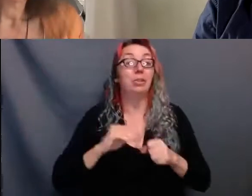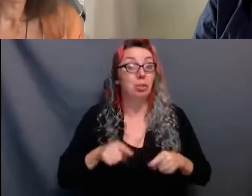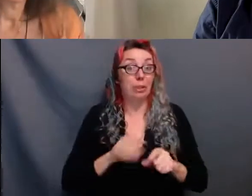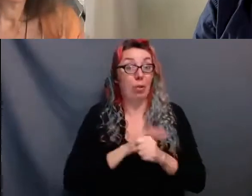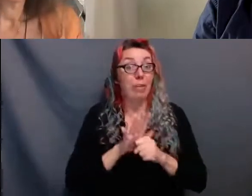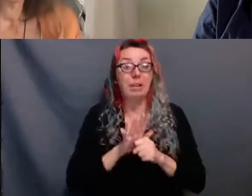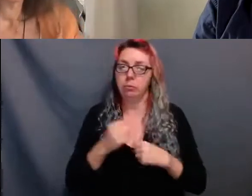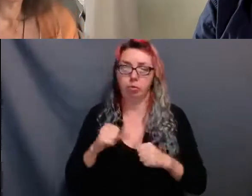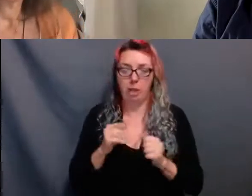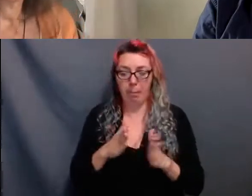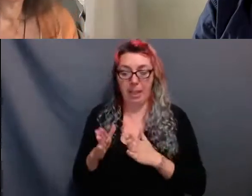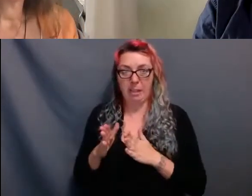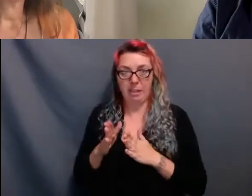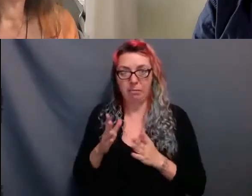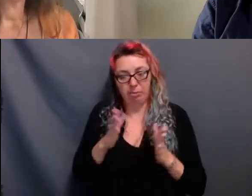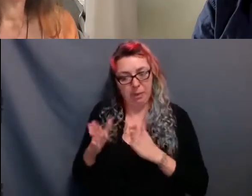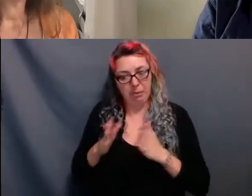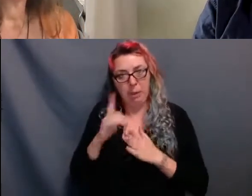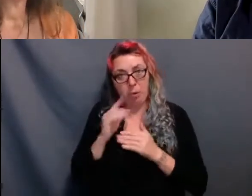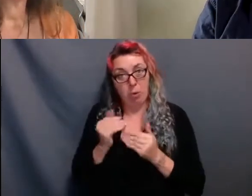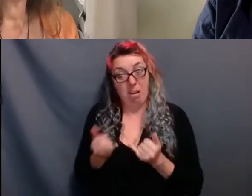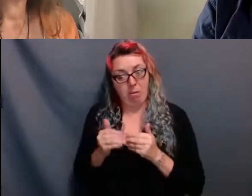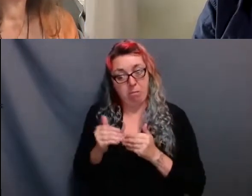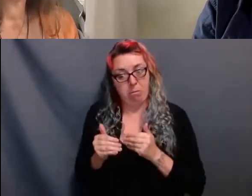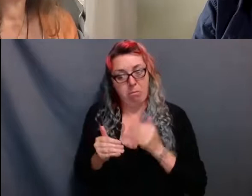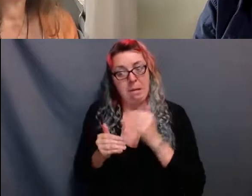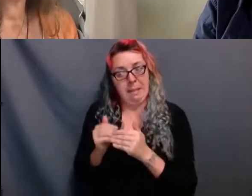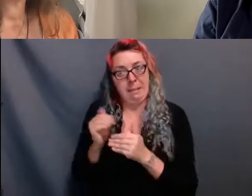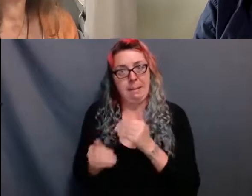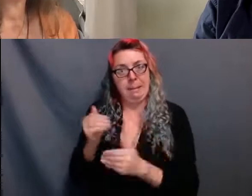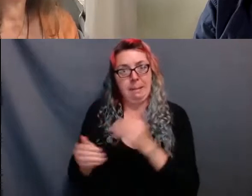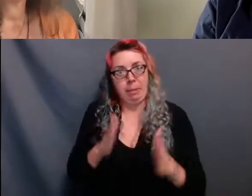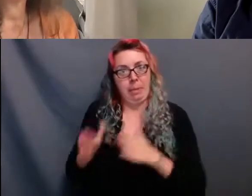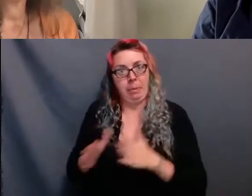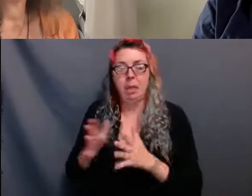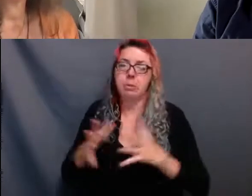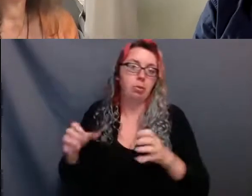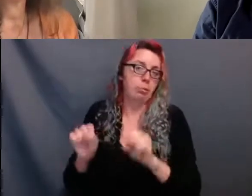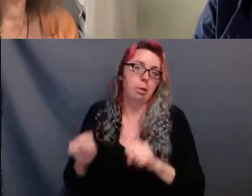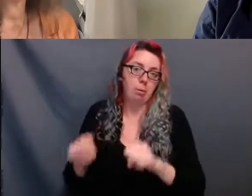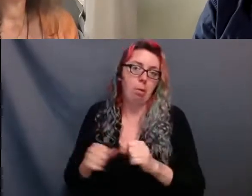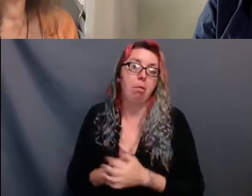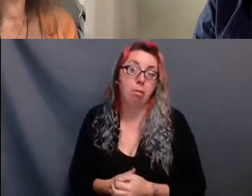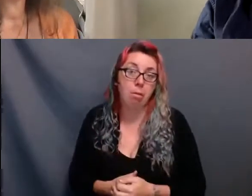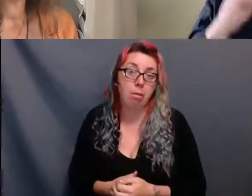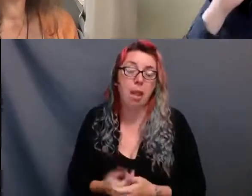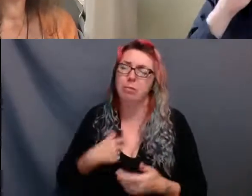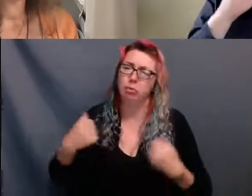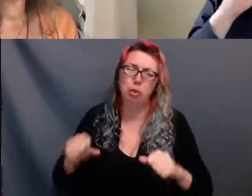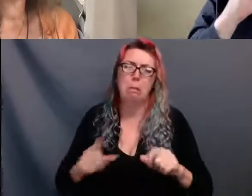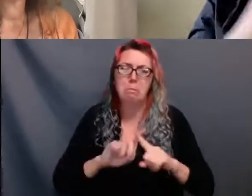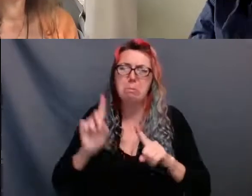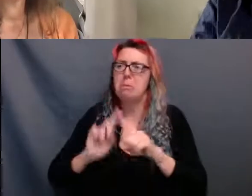find ways to do work in the theatre any way possible and at every opportunity only to be shut down and eventually